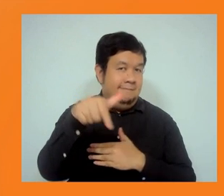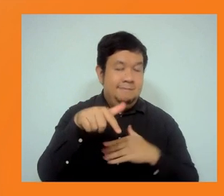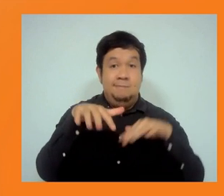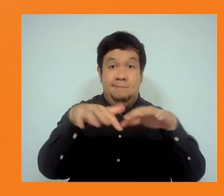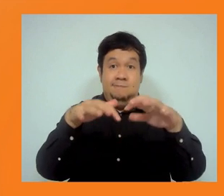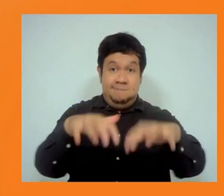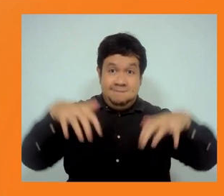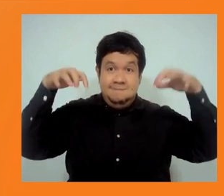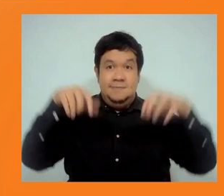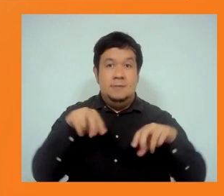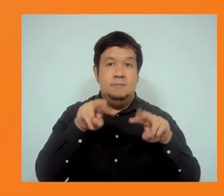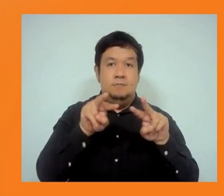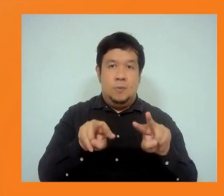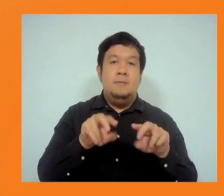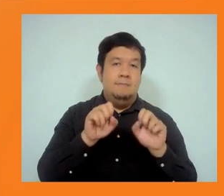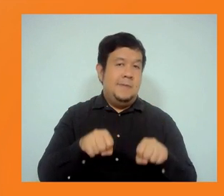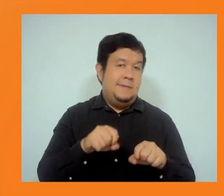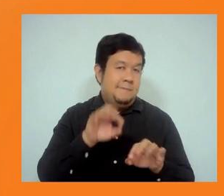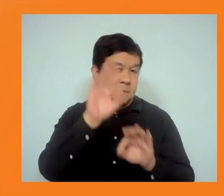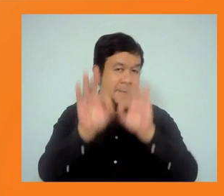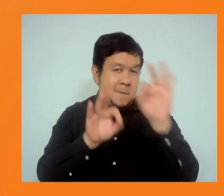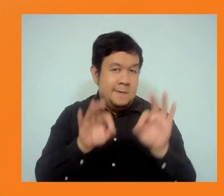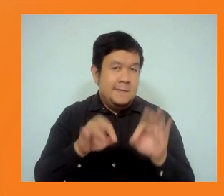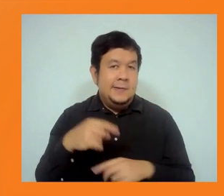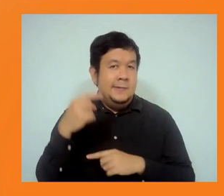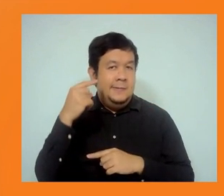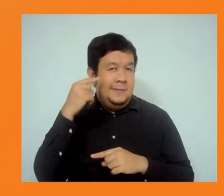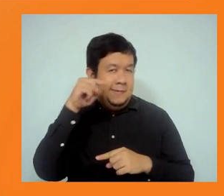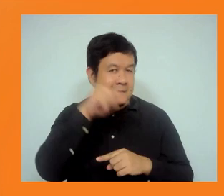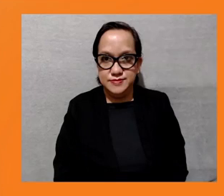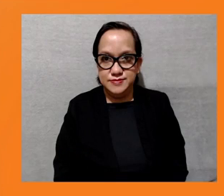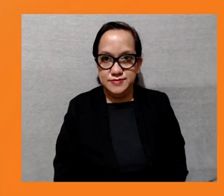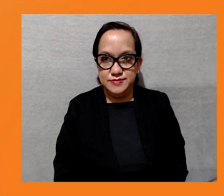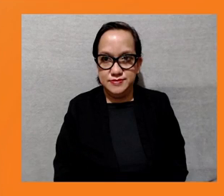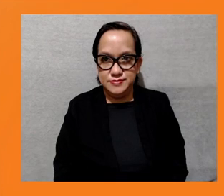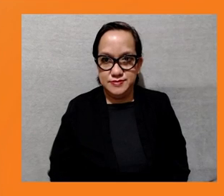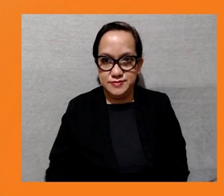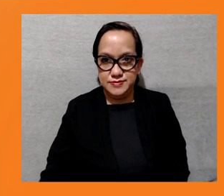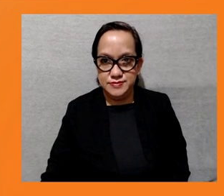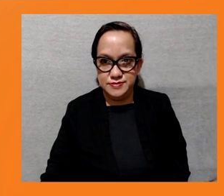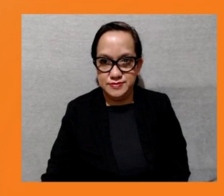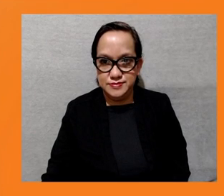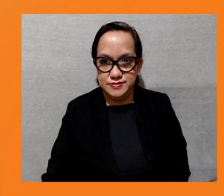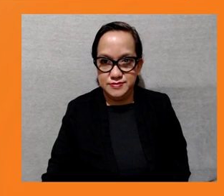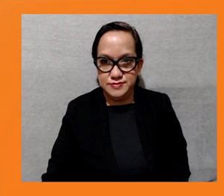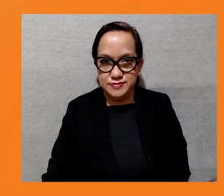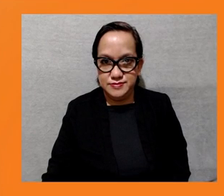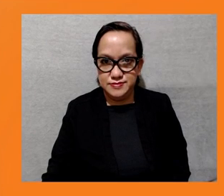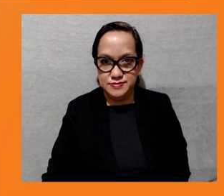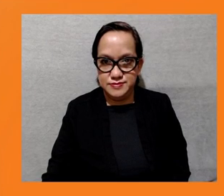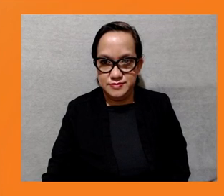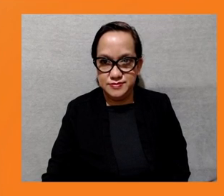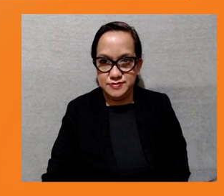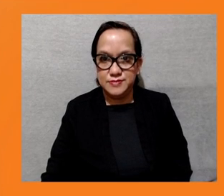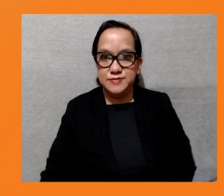to some of these very critical issues raised. Moving forward, I'm also looking at the pigeonhole. There are a lot of questions in